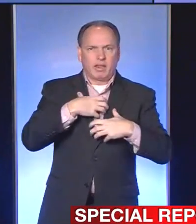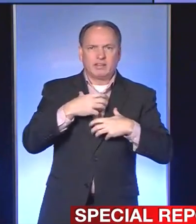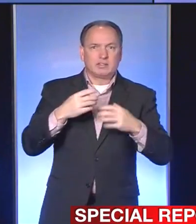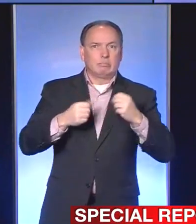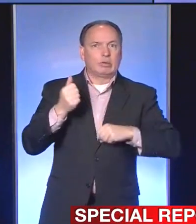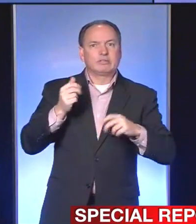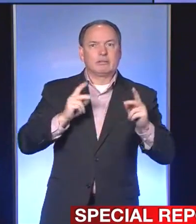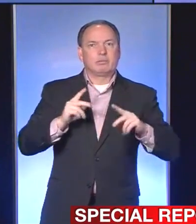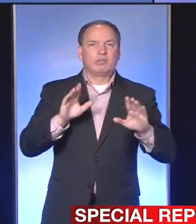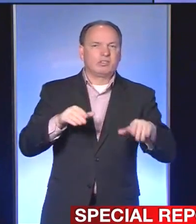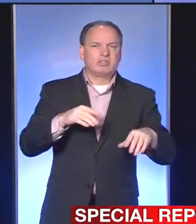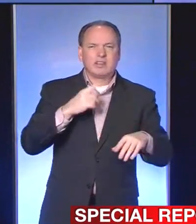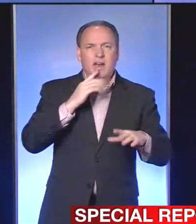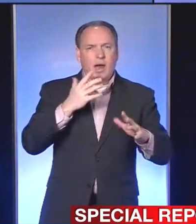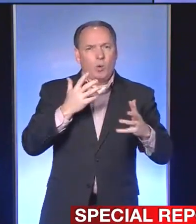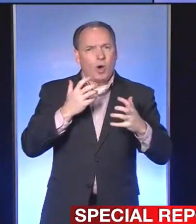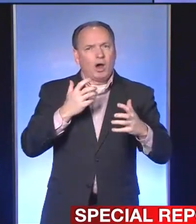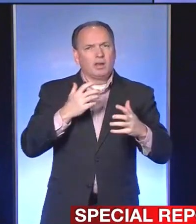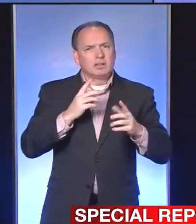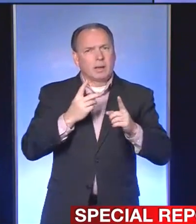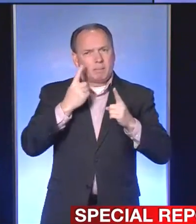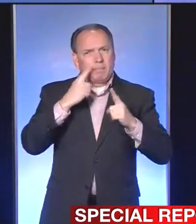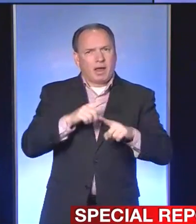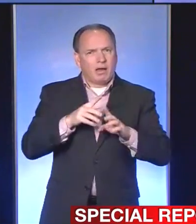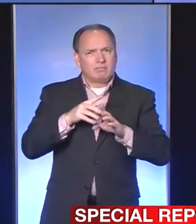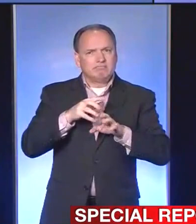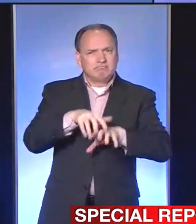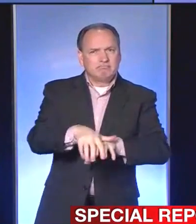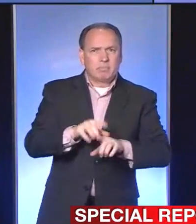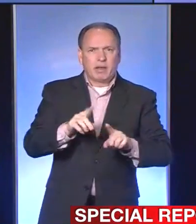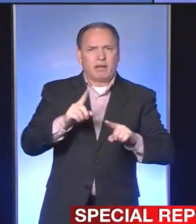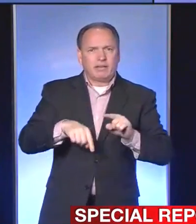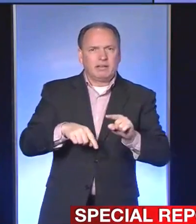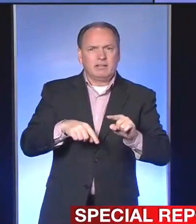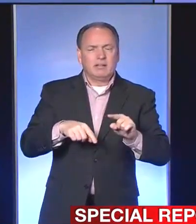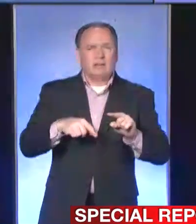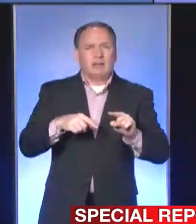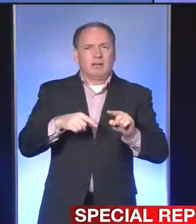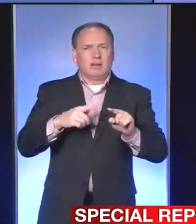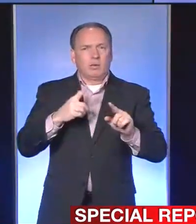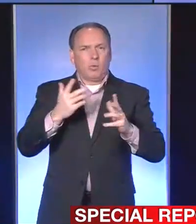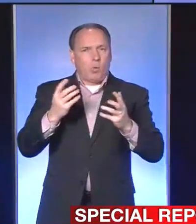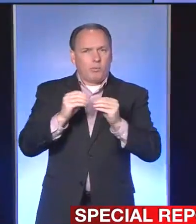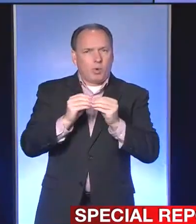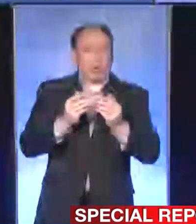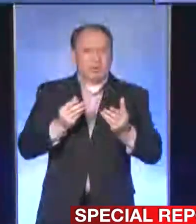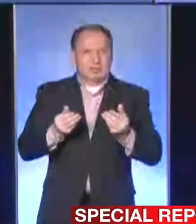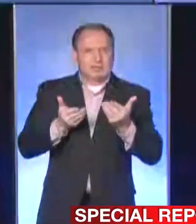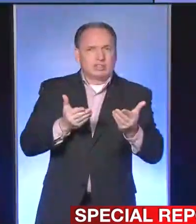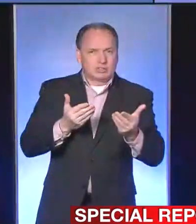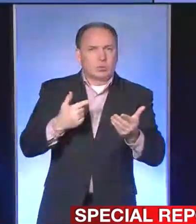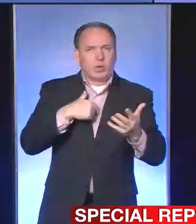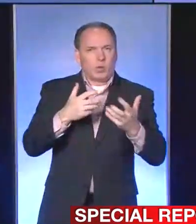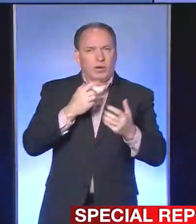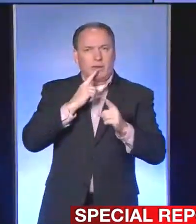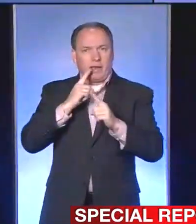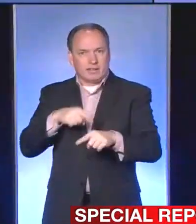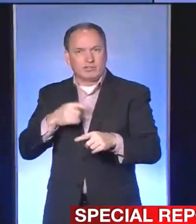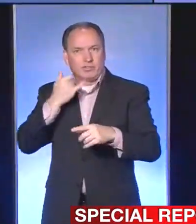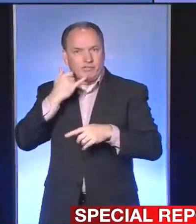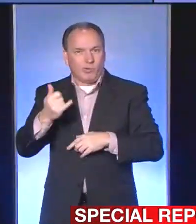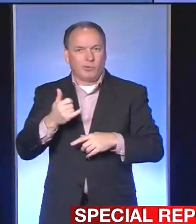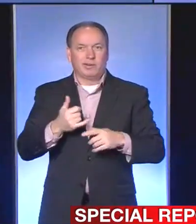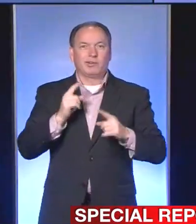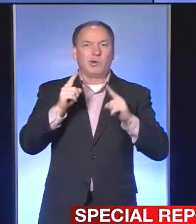mostly people calling to say, I want to comply, but I need some suggestions on how I can do this better. And that's what we would be loved to answering the phone and